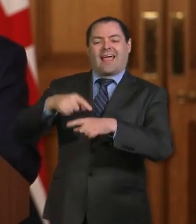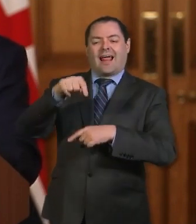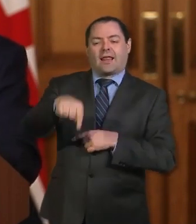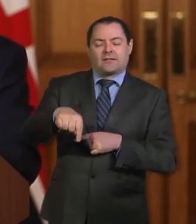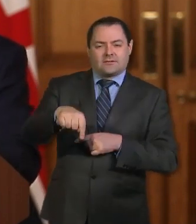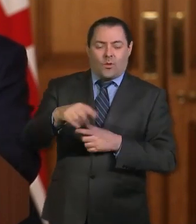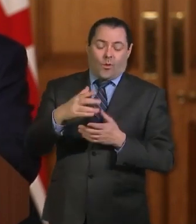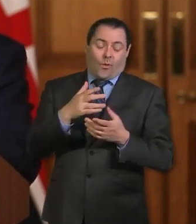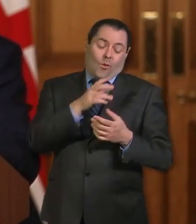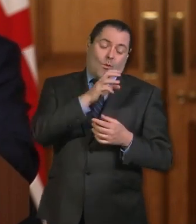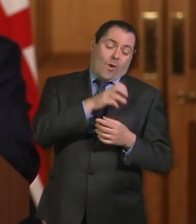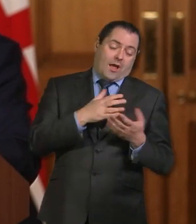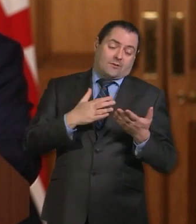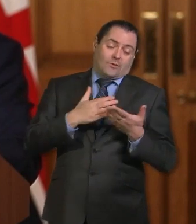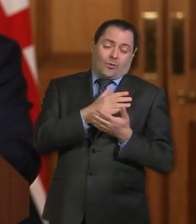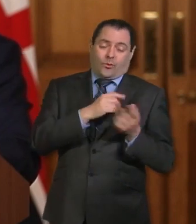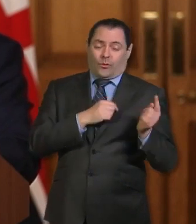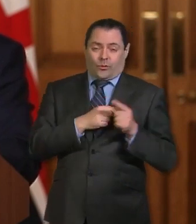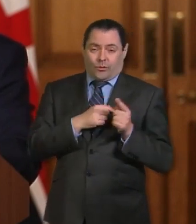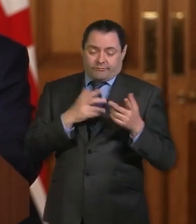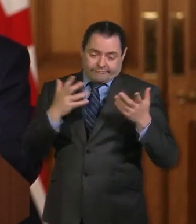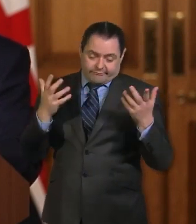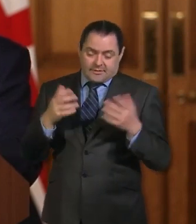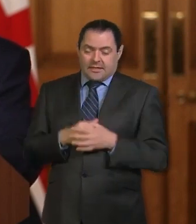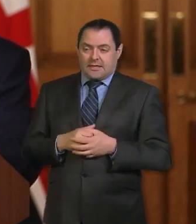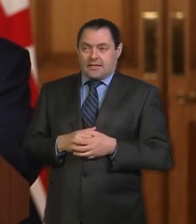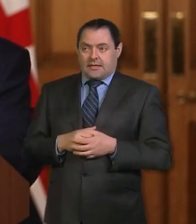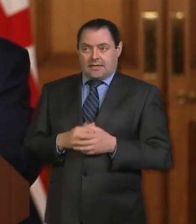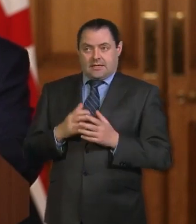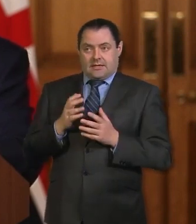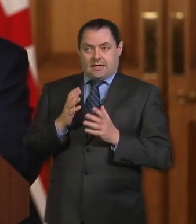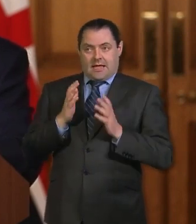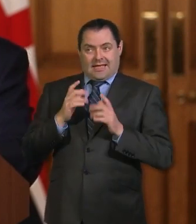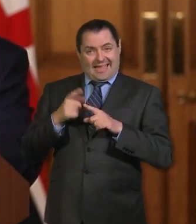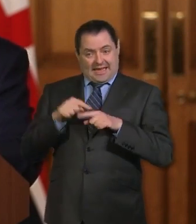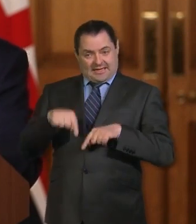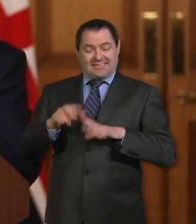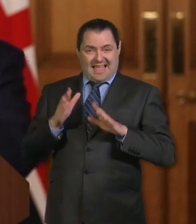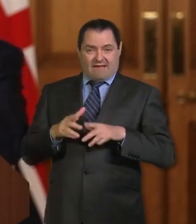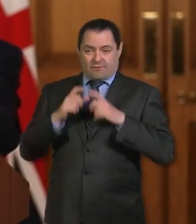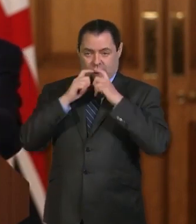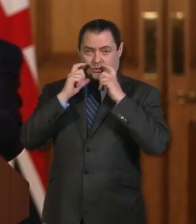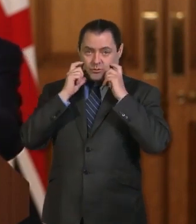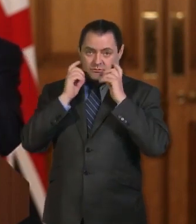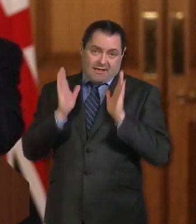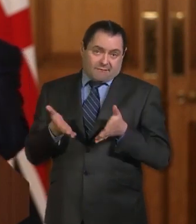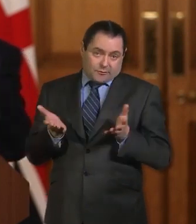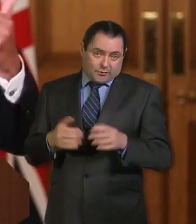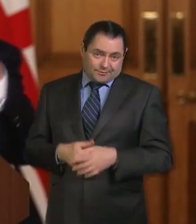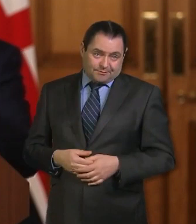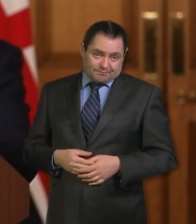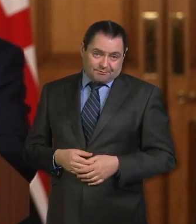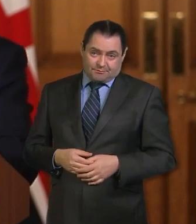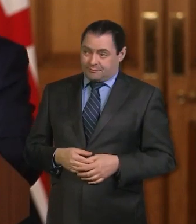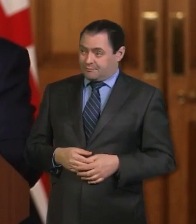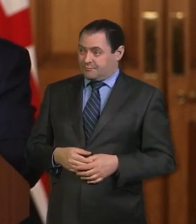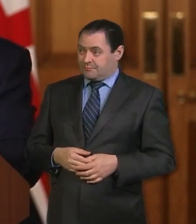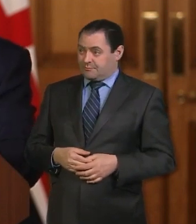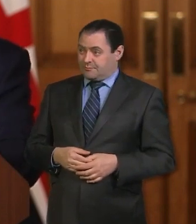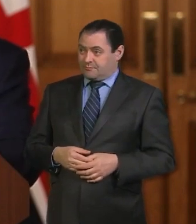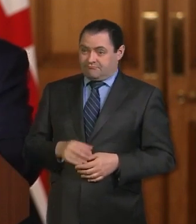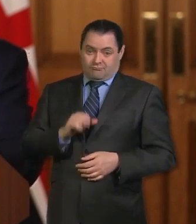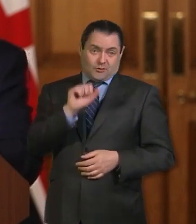that you would need to be wearing it in England. That's absolutely true. And it will be up to Scotland or where trains cross